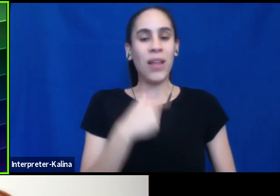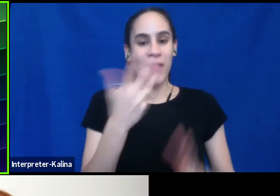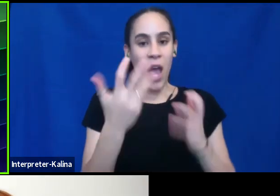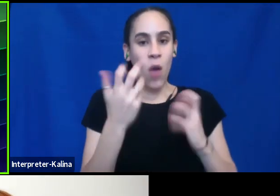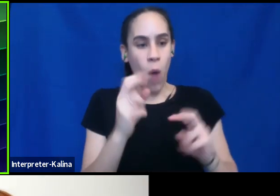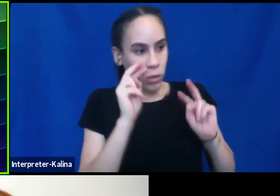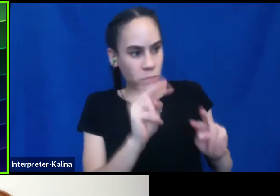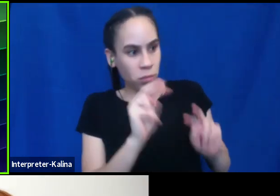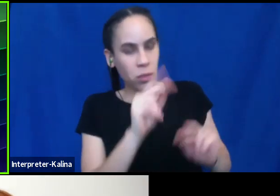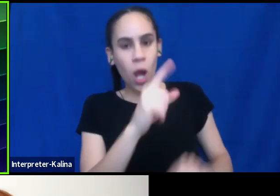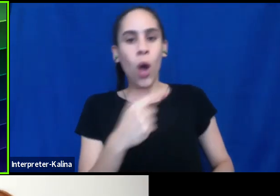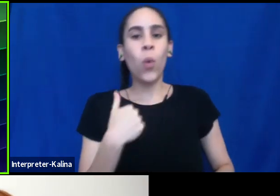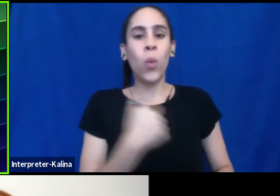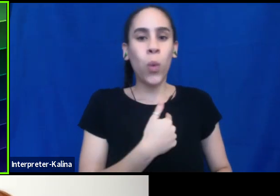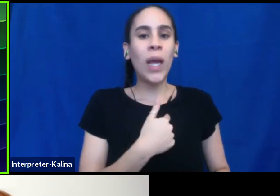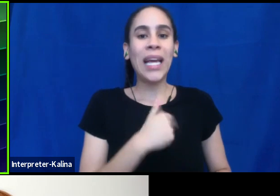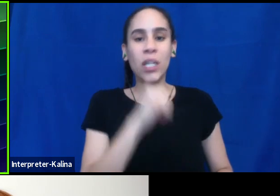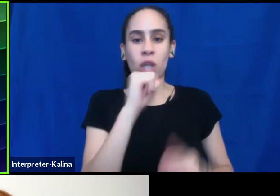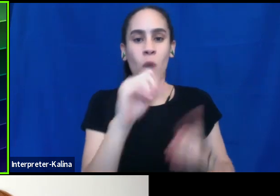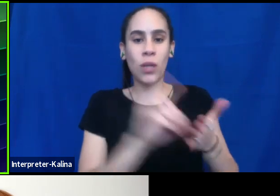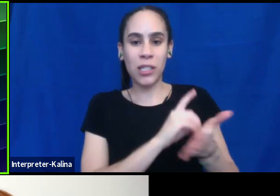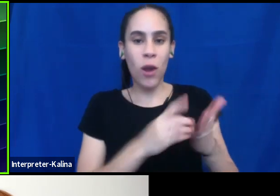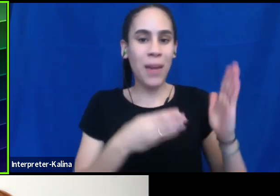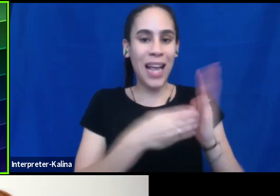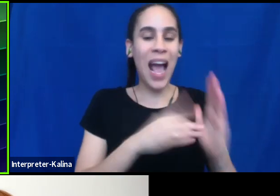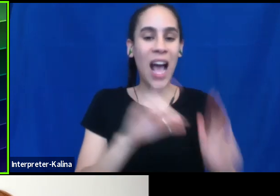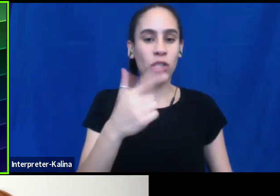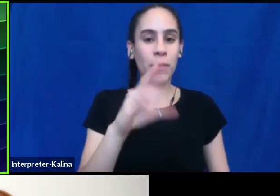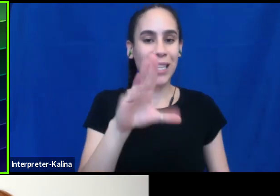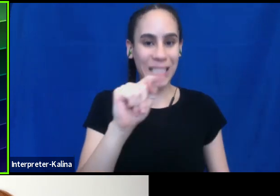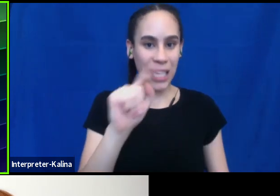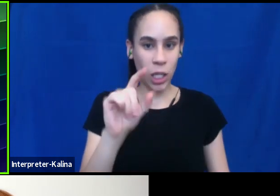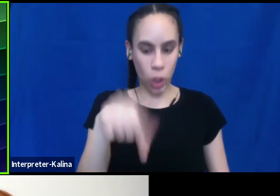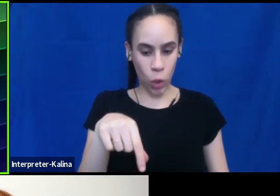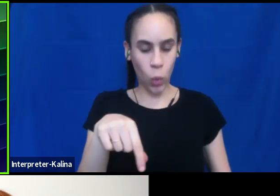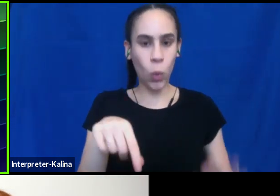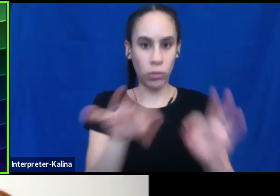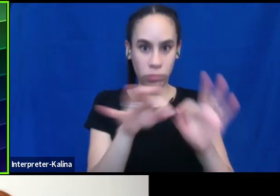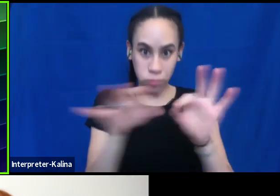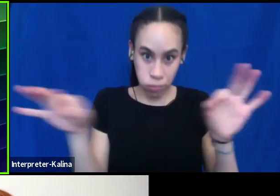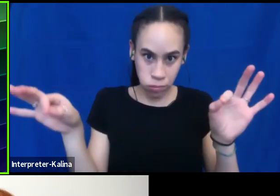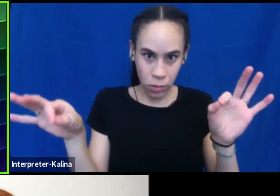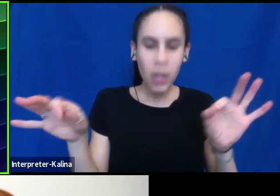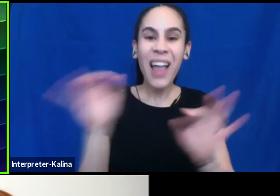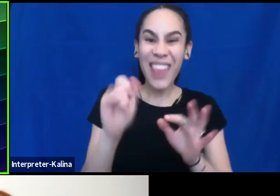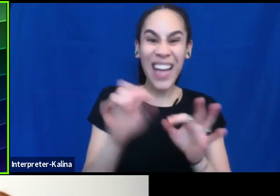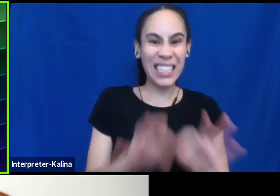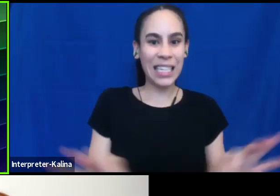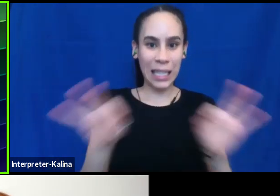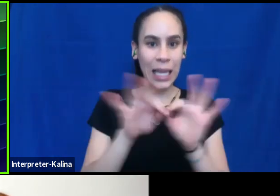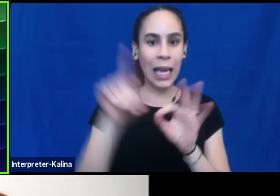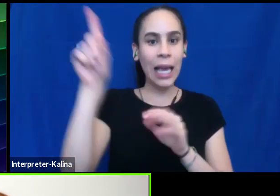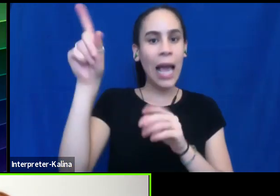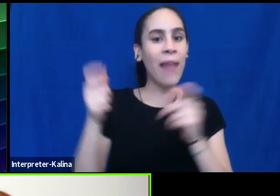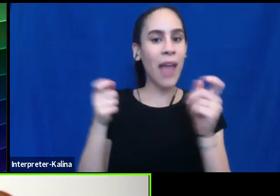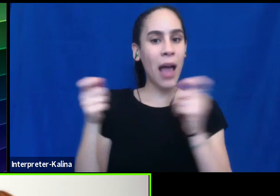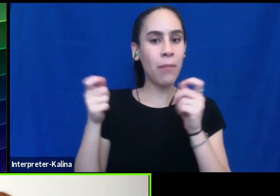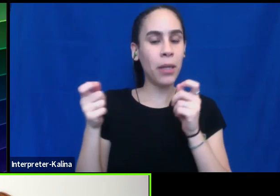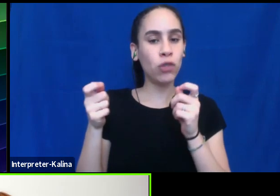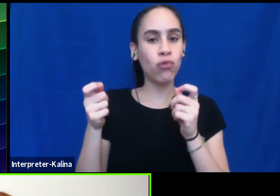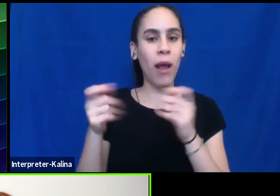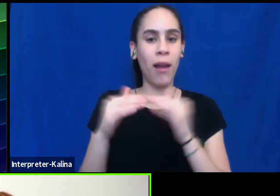people spelled out. Um, and, and that visibility is really, really key from, um, um, at the administrative level. Um,